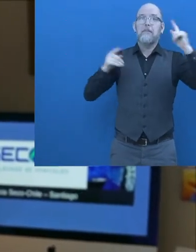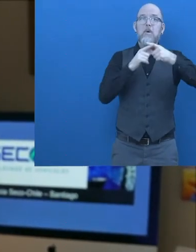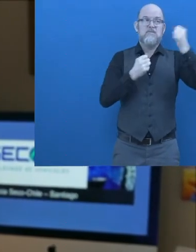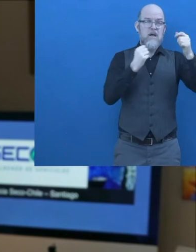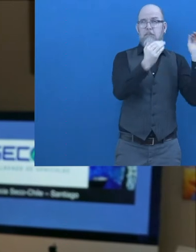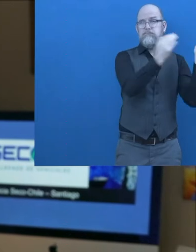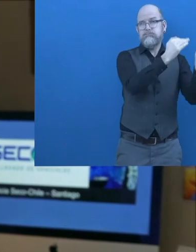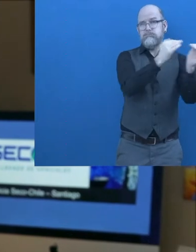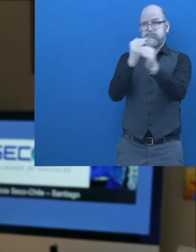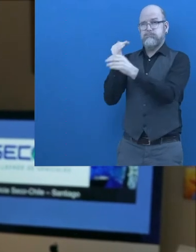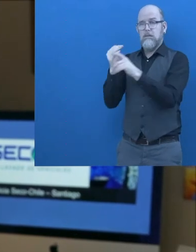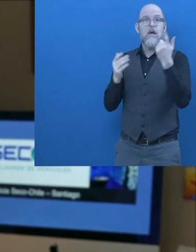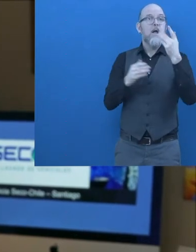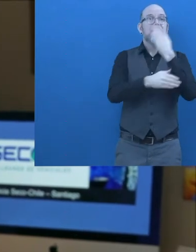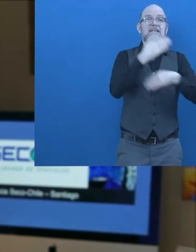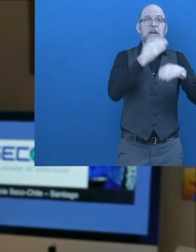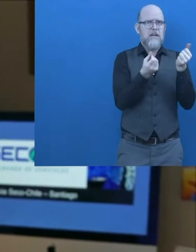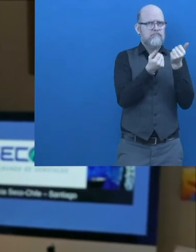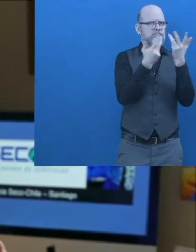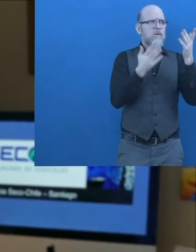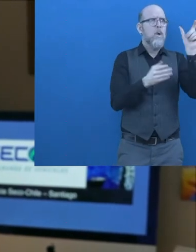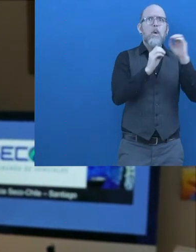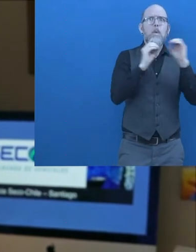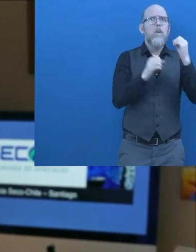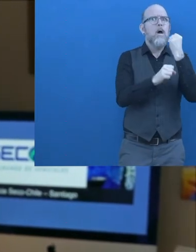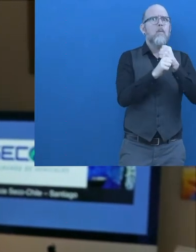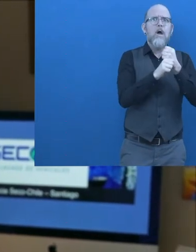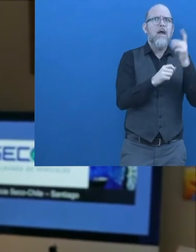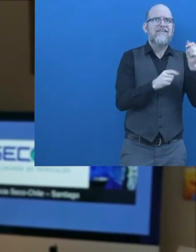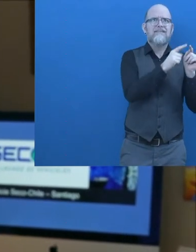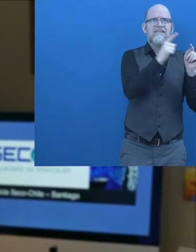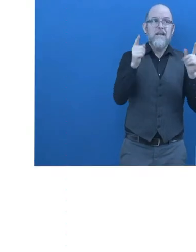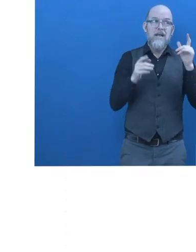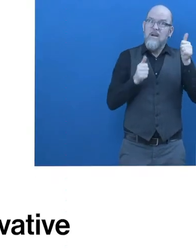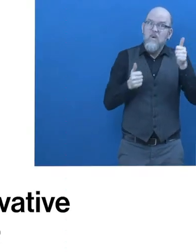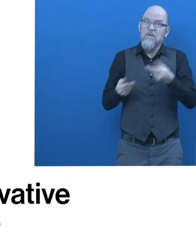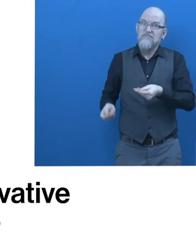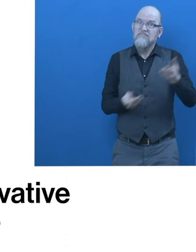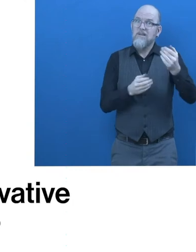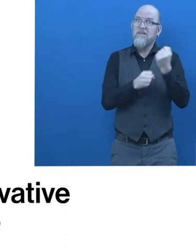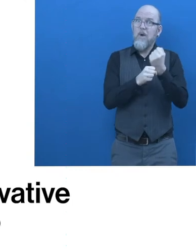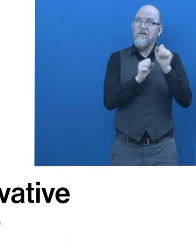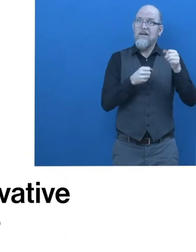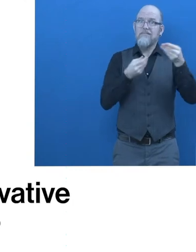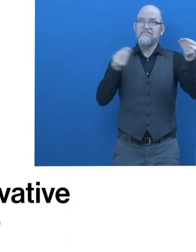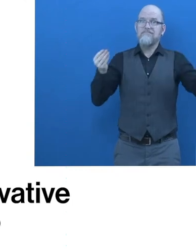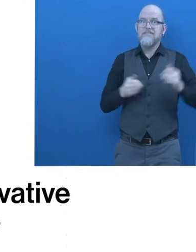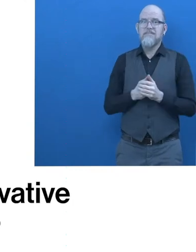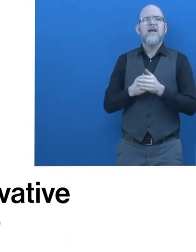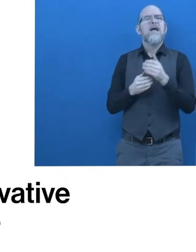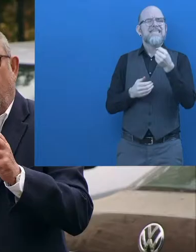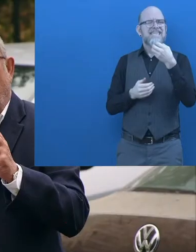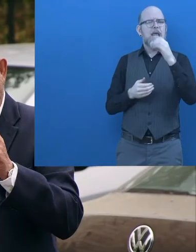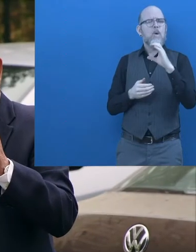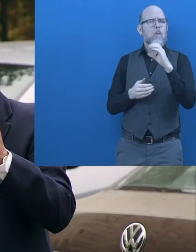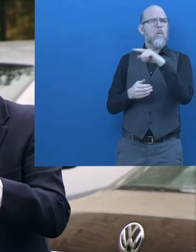and many people with disabilities waiting for a decent job. What is unique and innovative about Seco